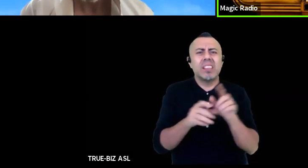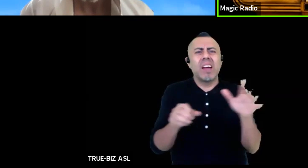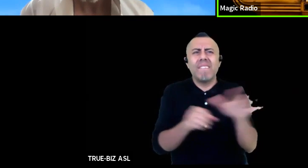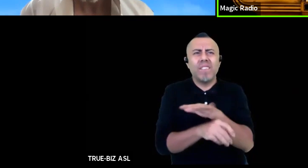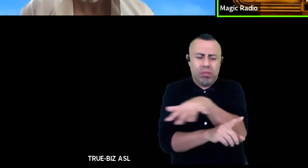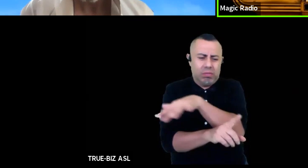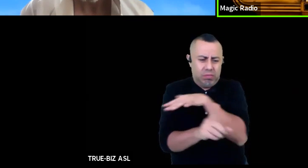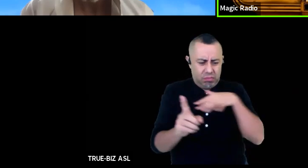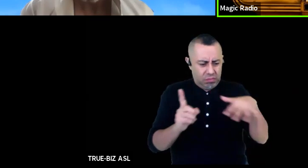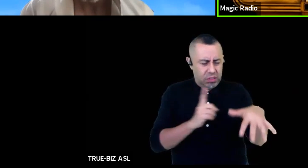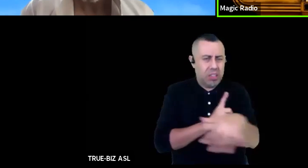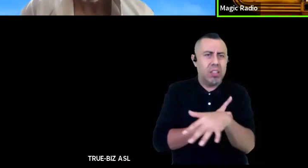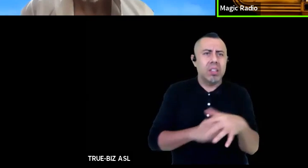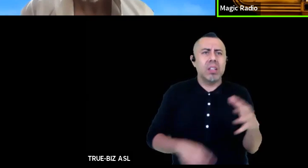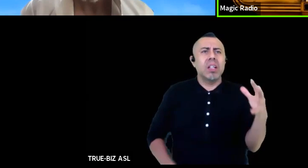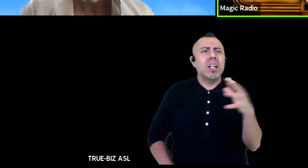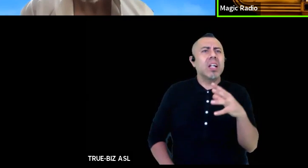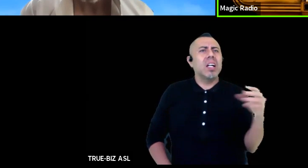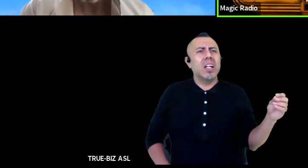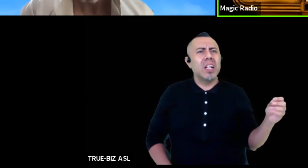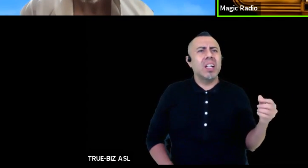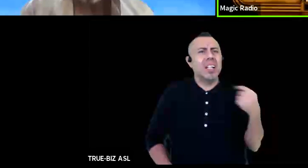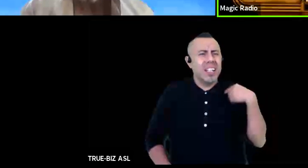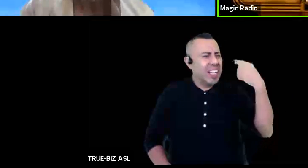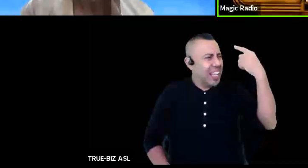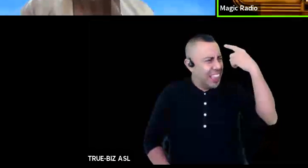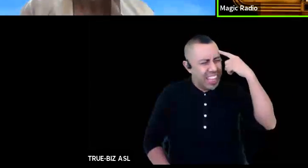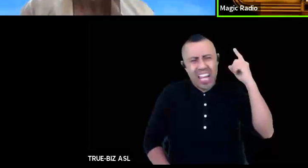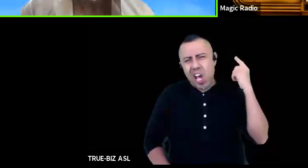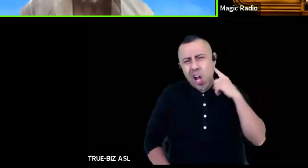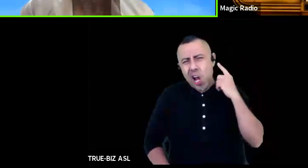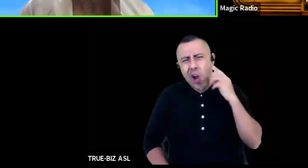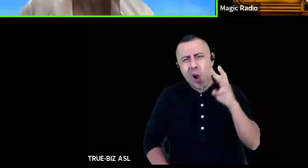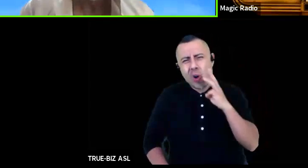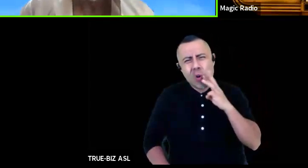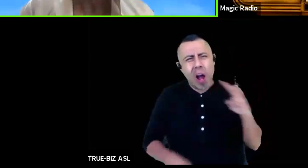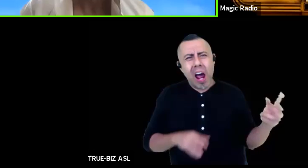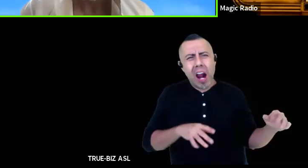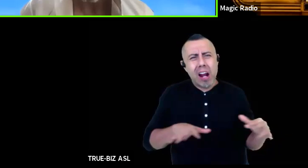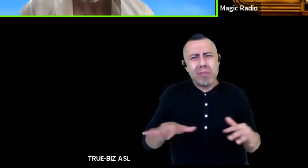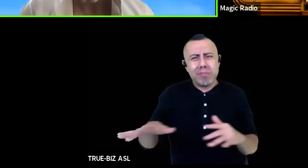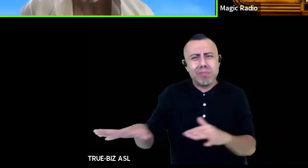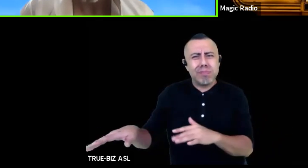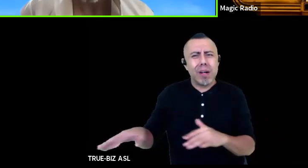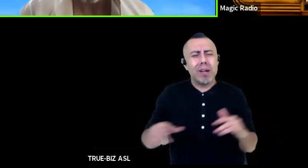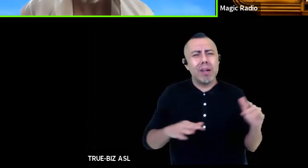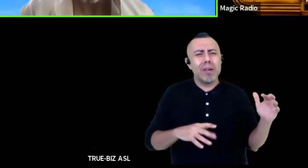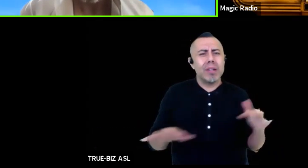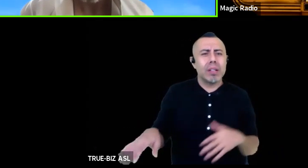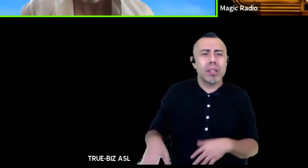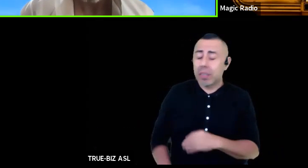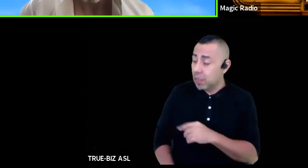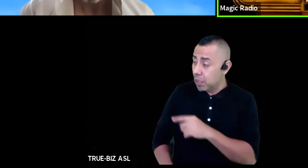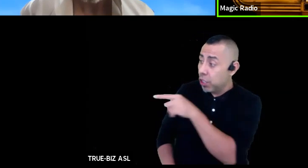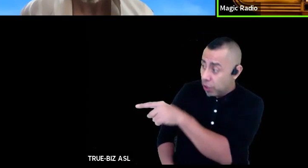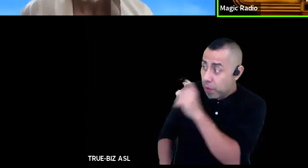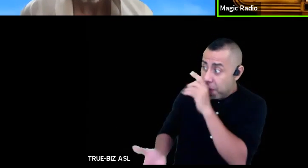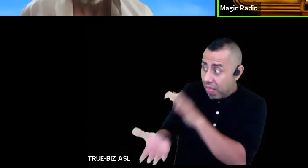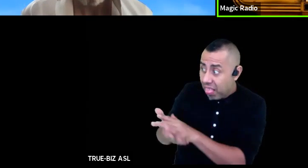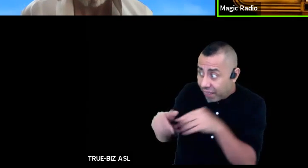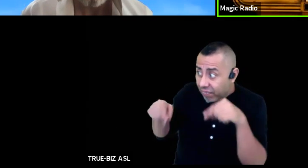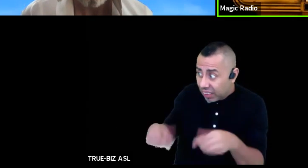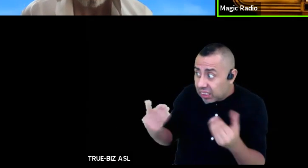and I think I hear water you really do believe it then yes